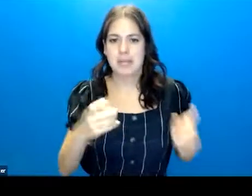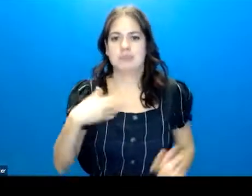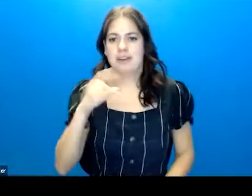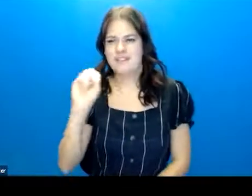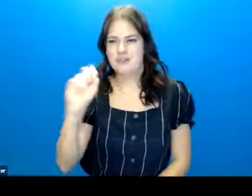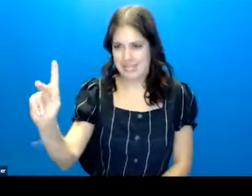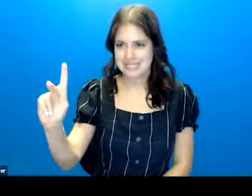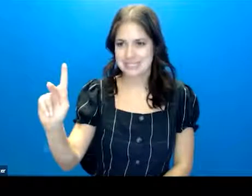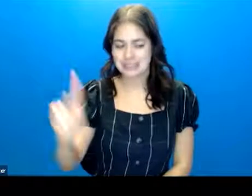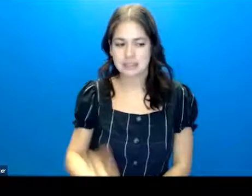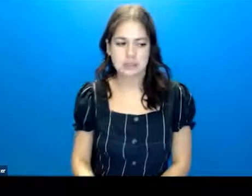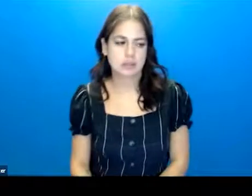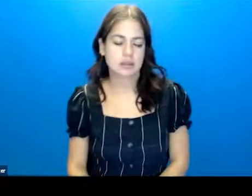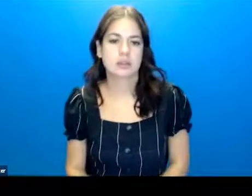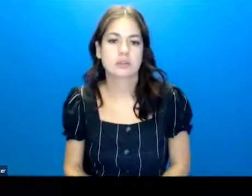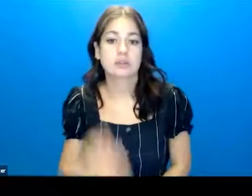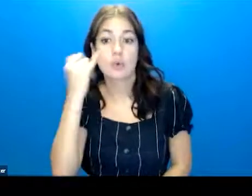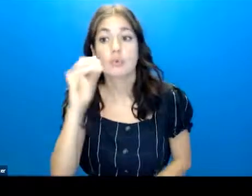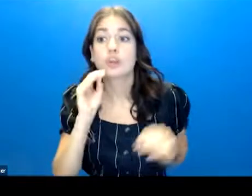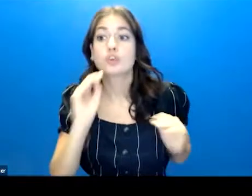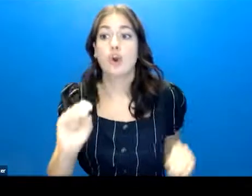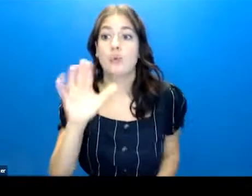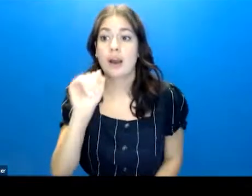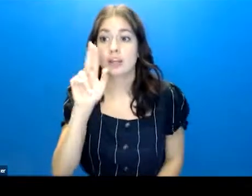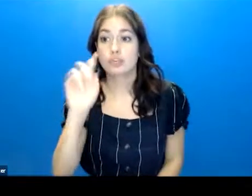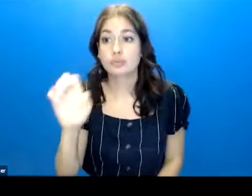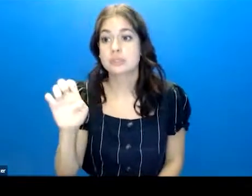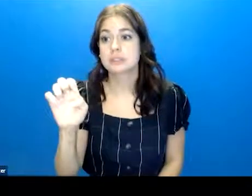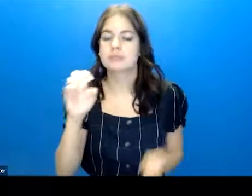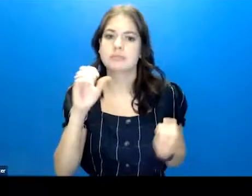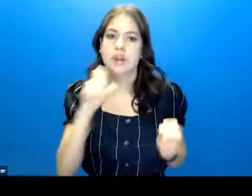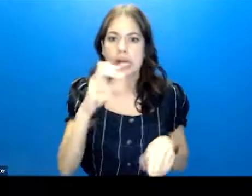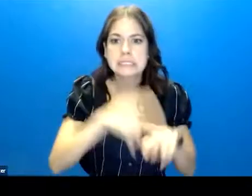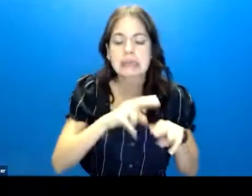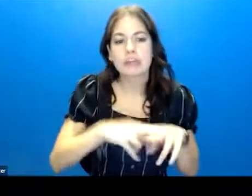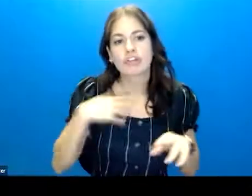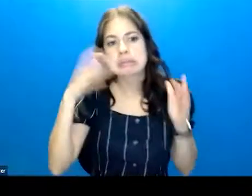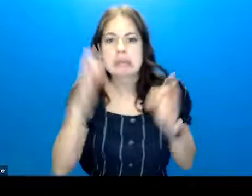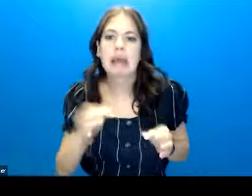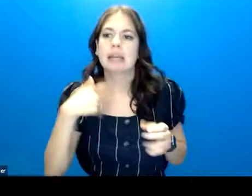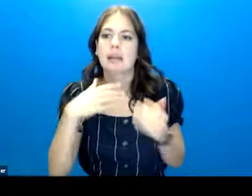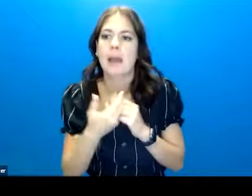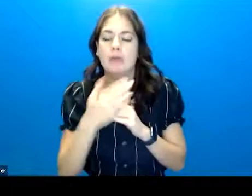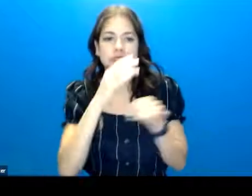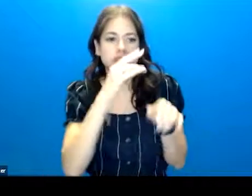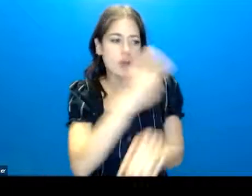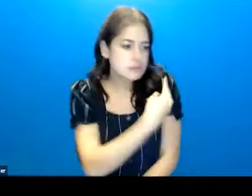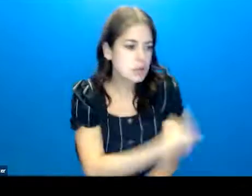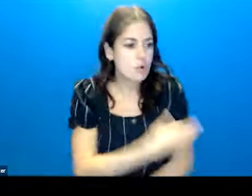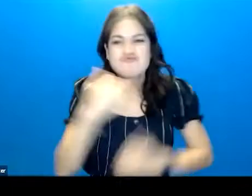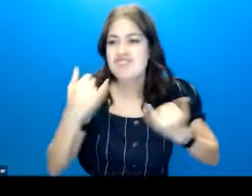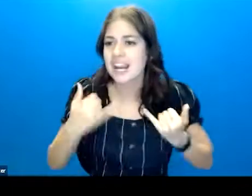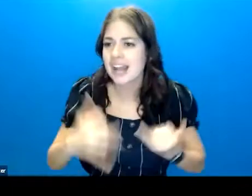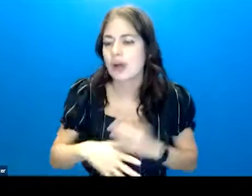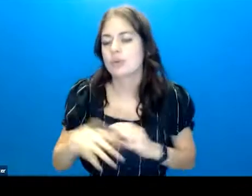And so if there's no acute risk, if you're not sitting there making a decision about hospitalization right now,